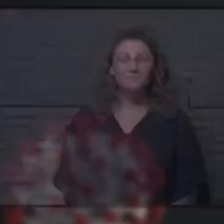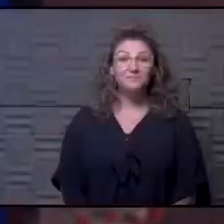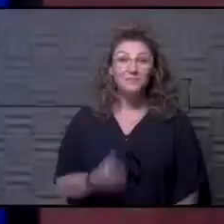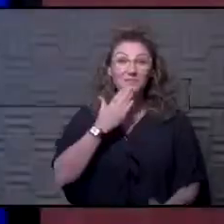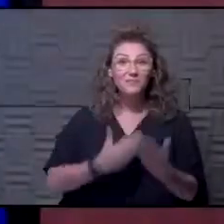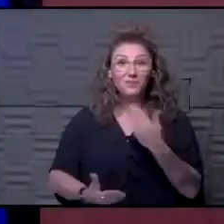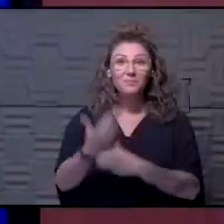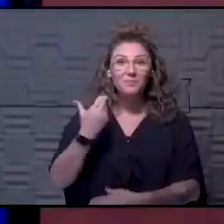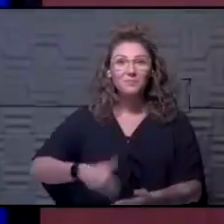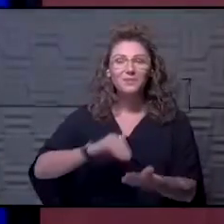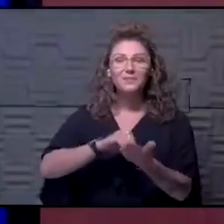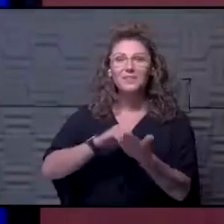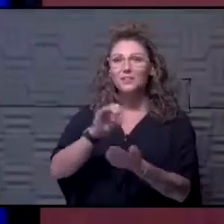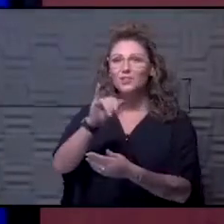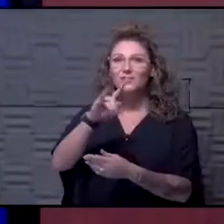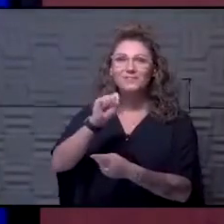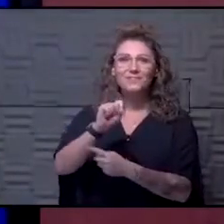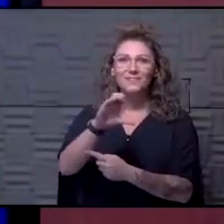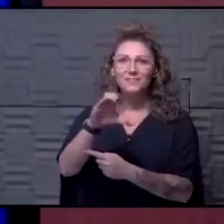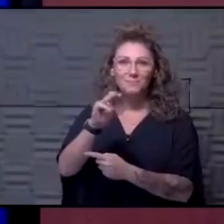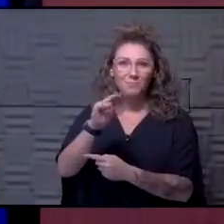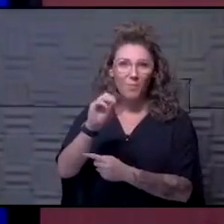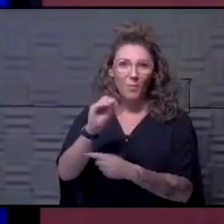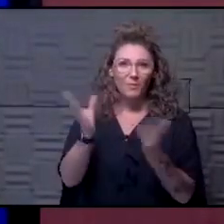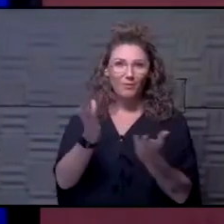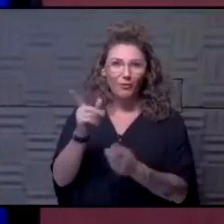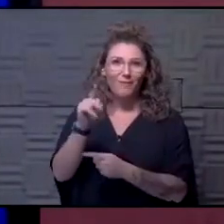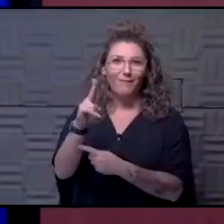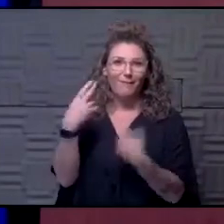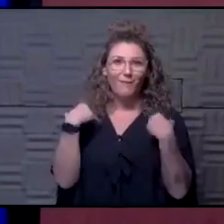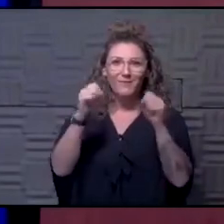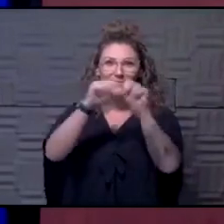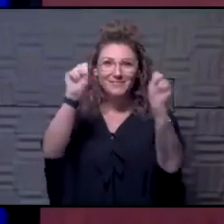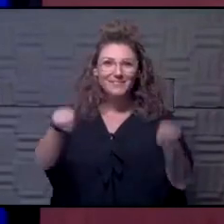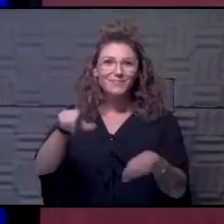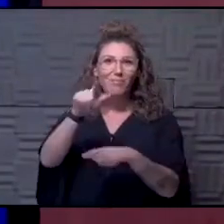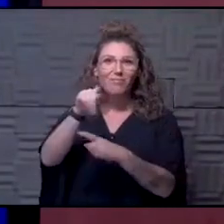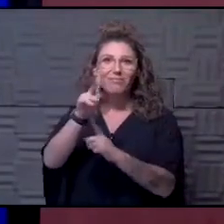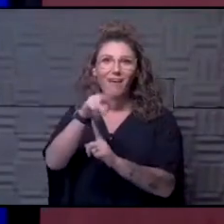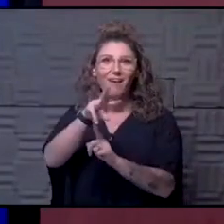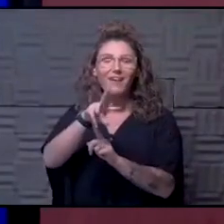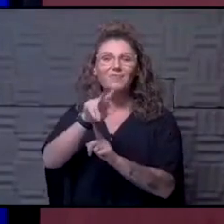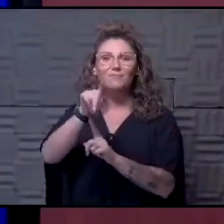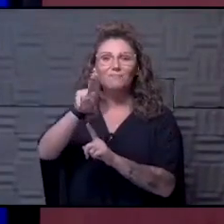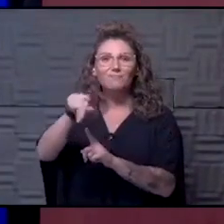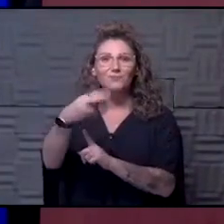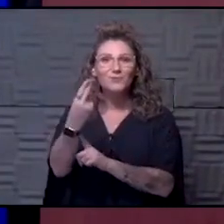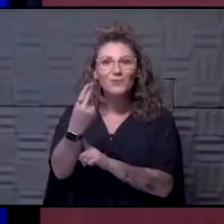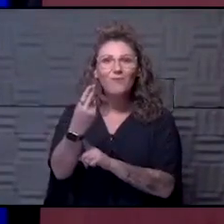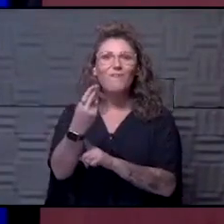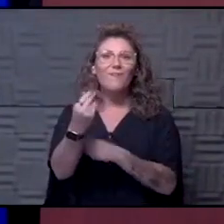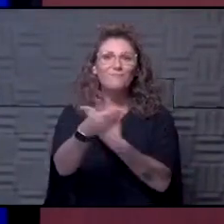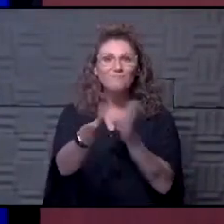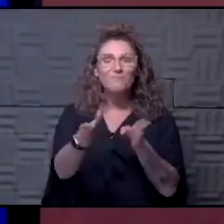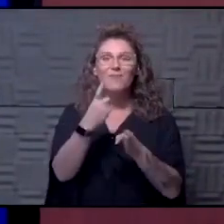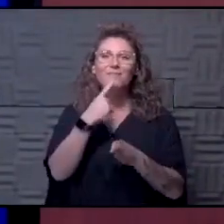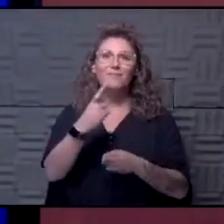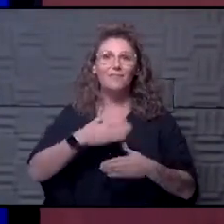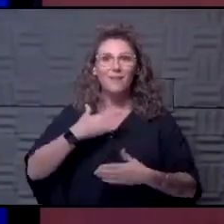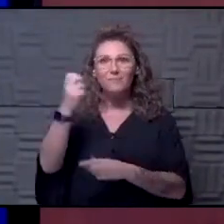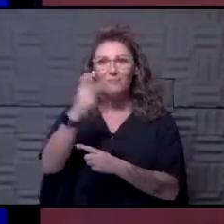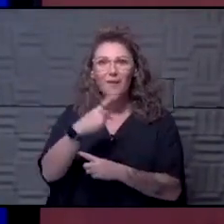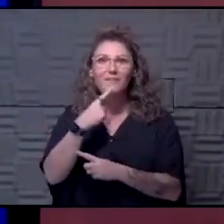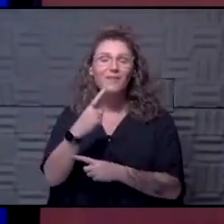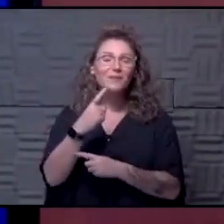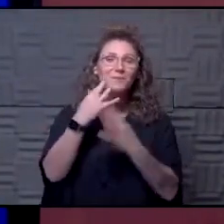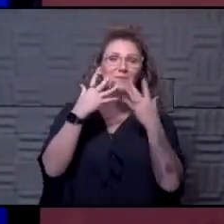Hey, morning. This is Steve Stice, Chief Medical Officer here at the University of Kansas Health System, broadcasting live with you from the Dolph Simons Family Studio and delighted to be back with you